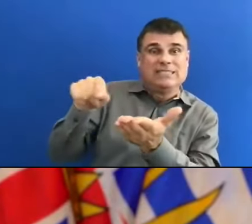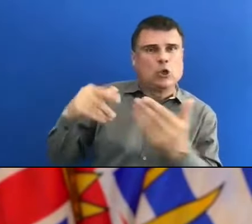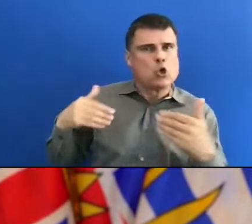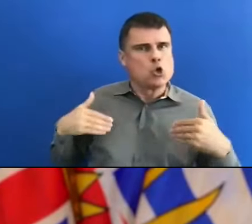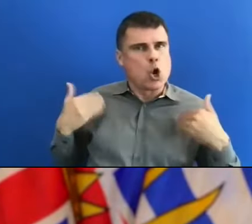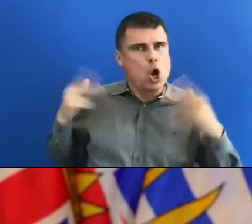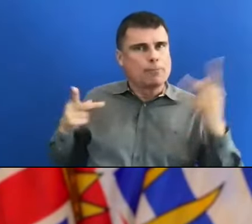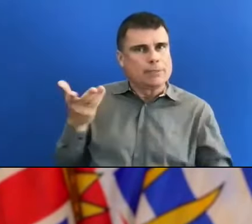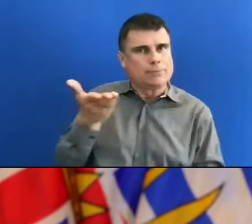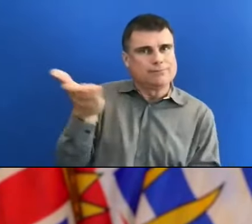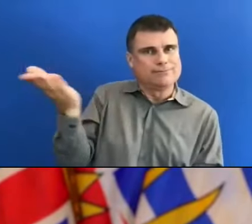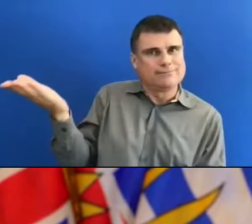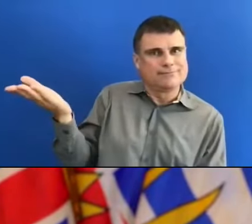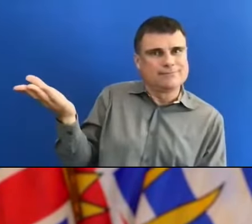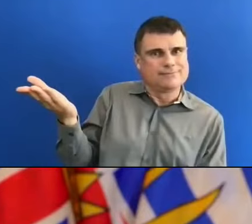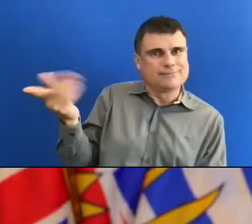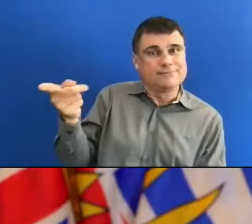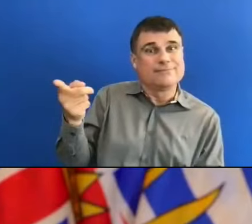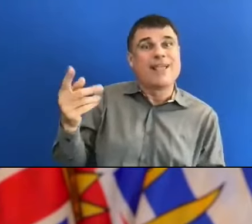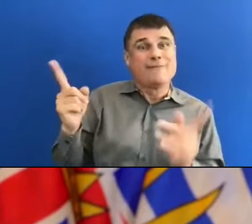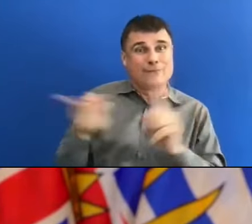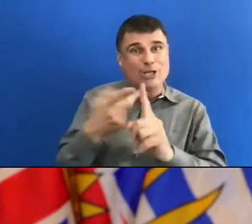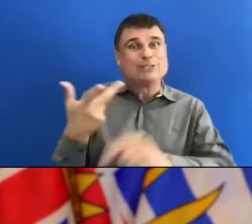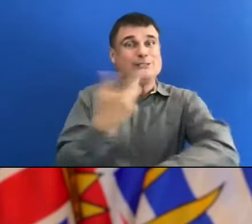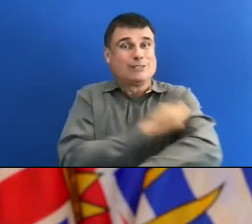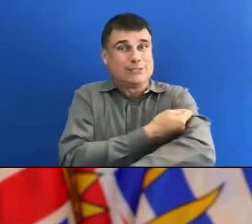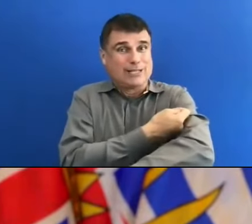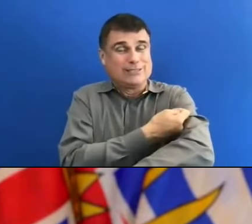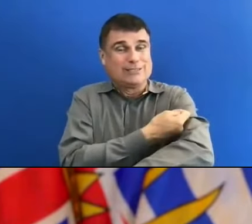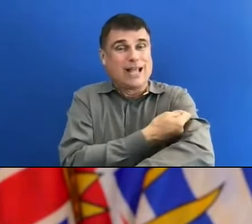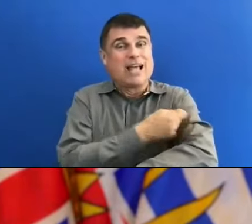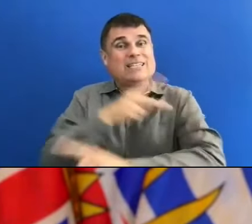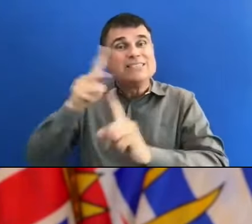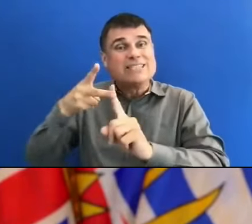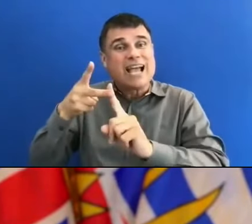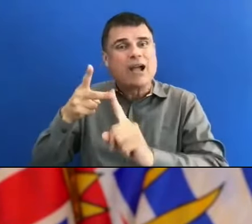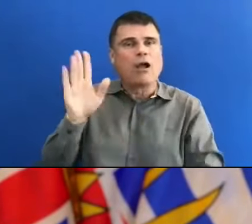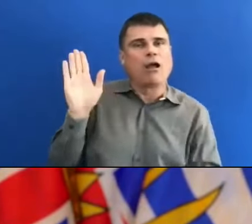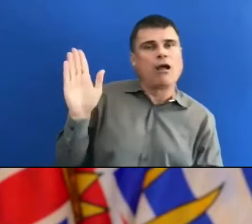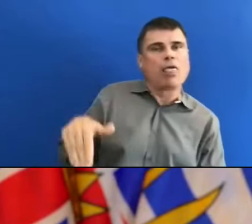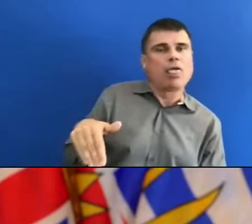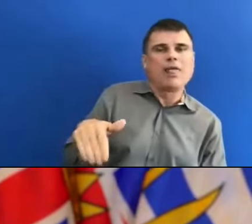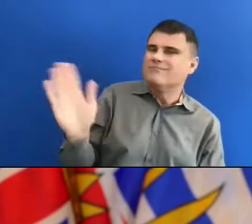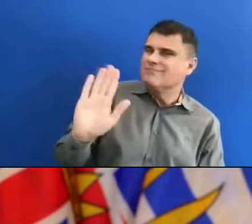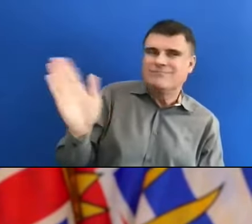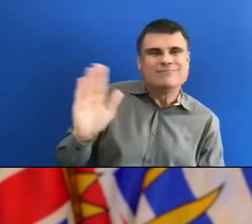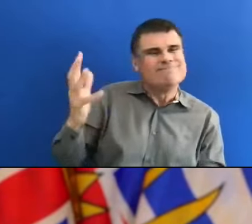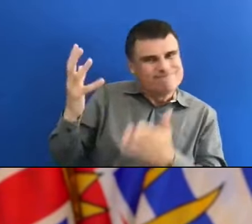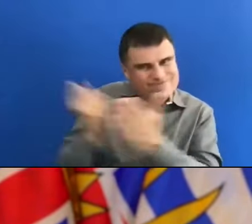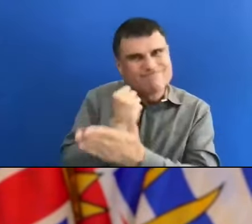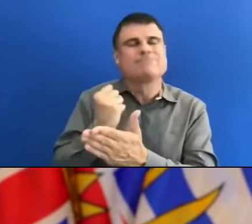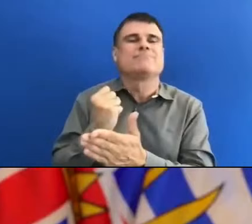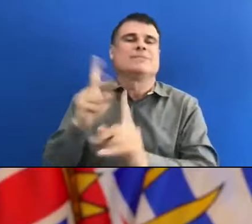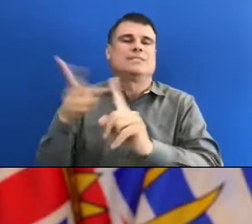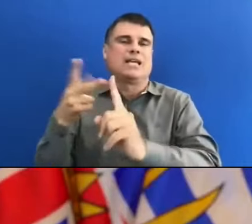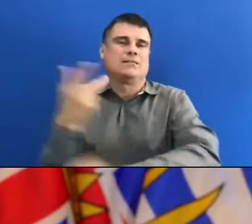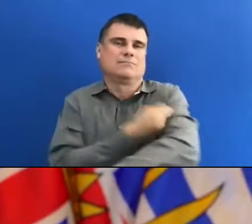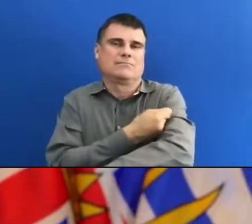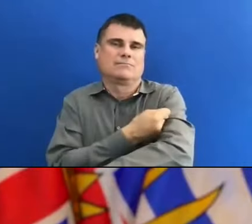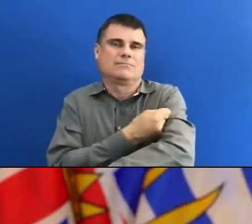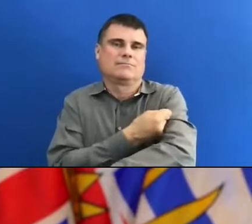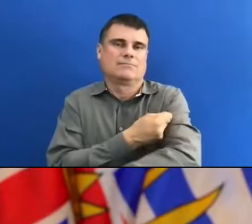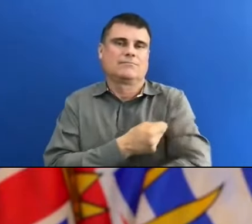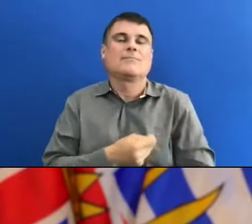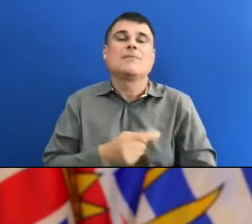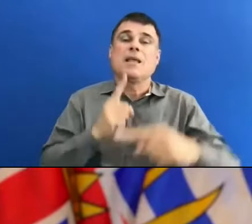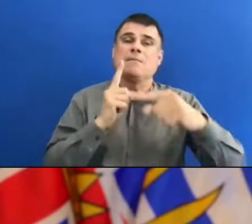leveling off. So it is important that we keep up our immunization but we need to balance that with the other parts of our lives that are